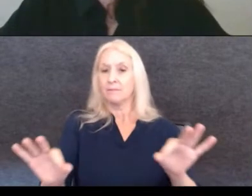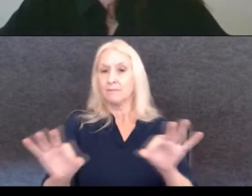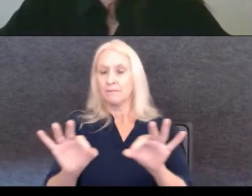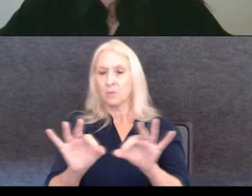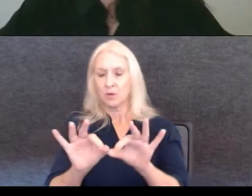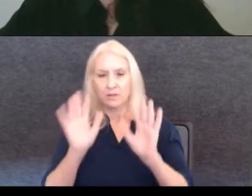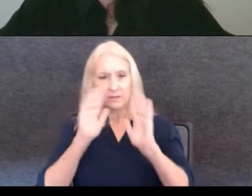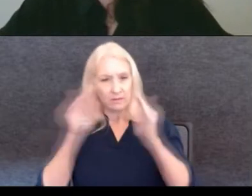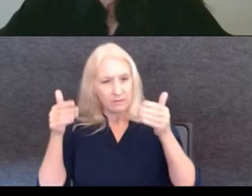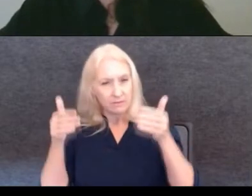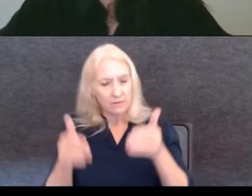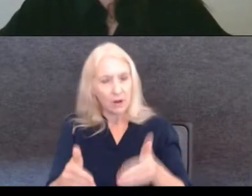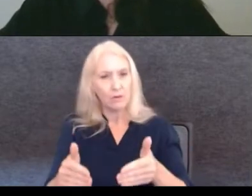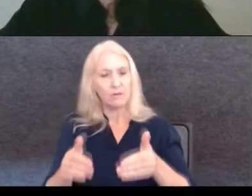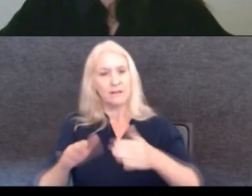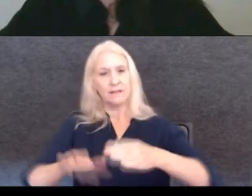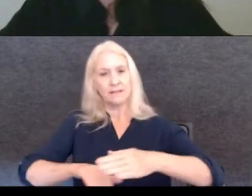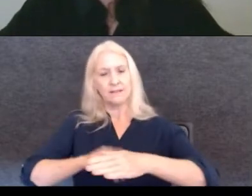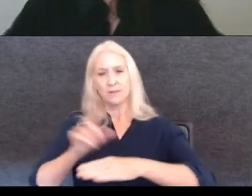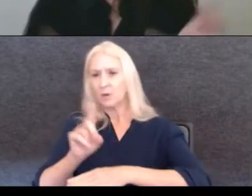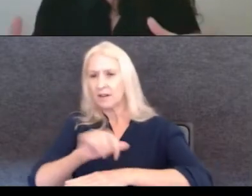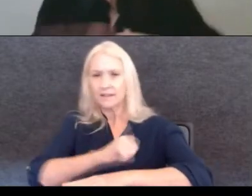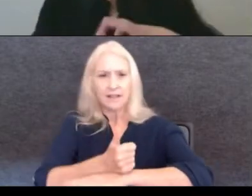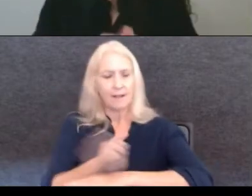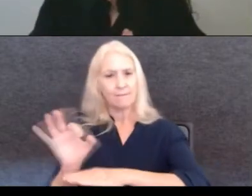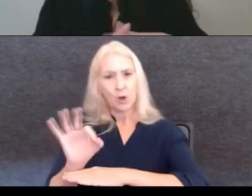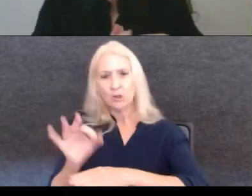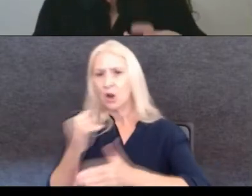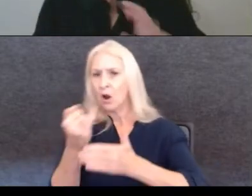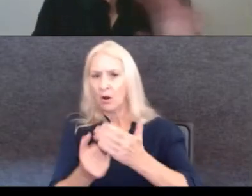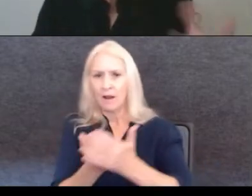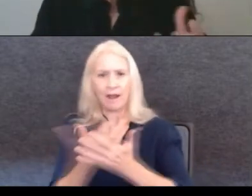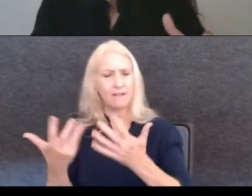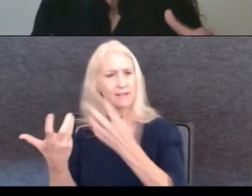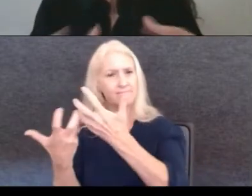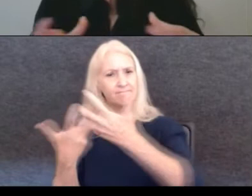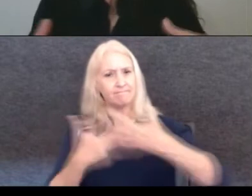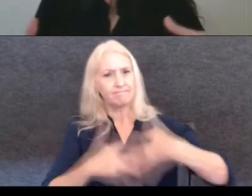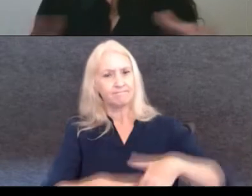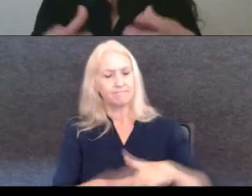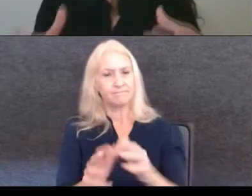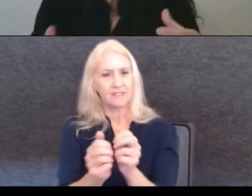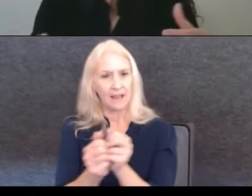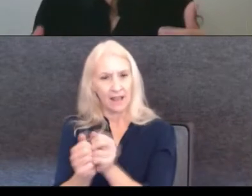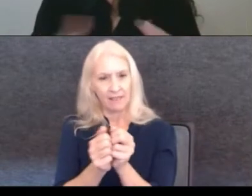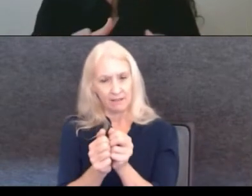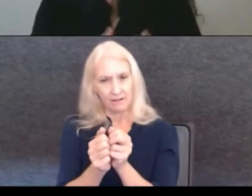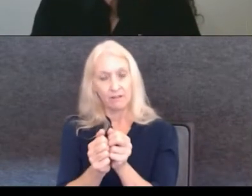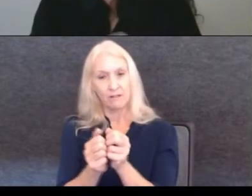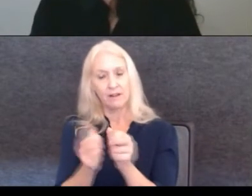be focused on the curation of the furniture, art, and everything works together and you create a cohesive